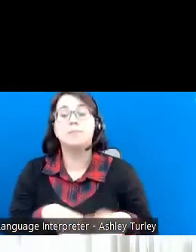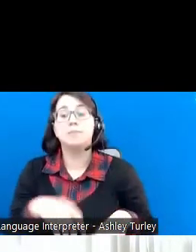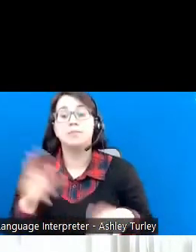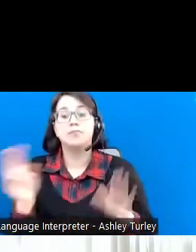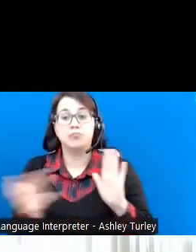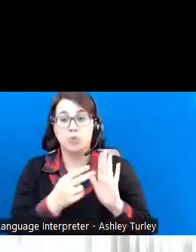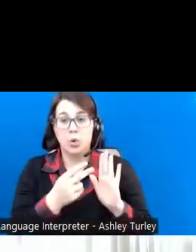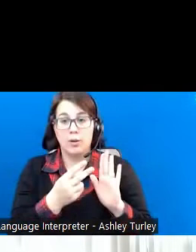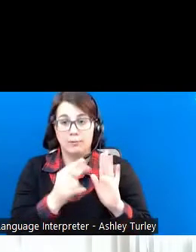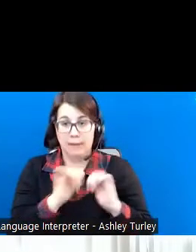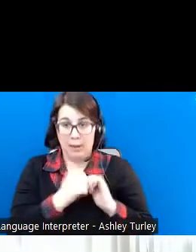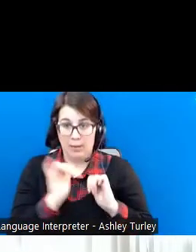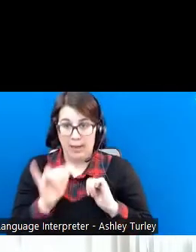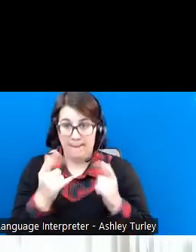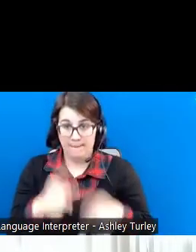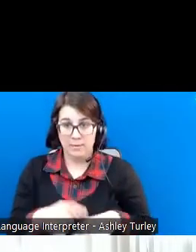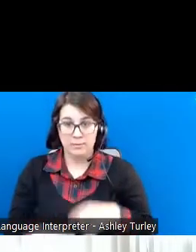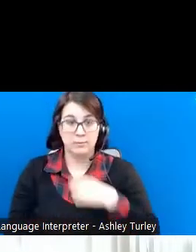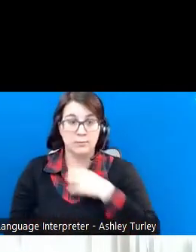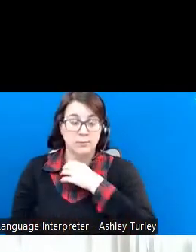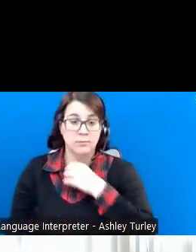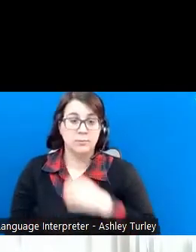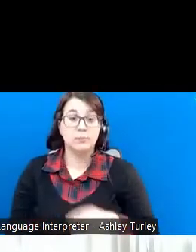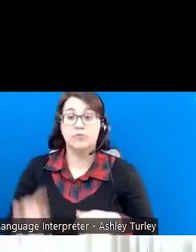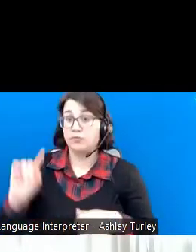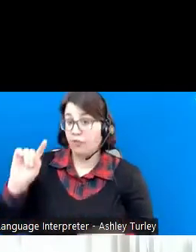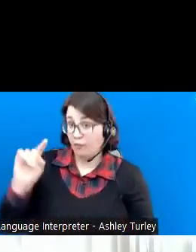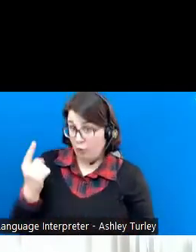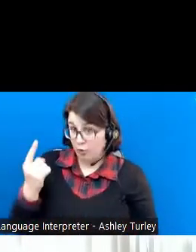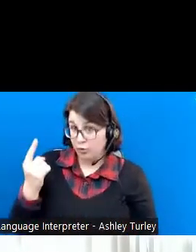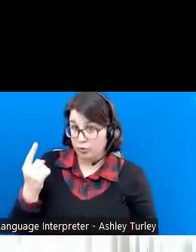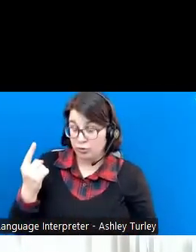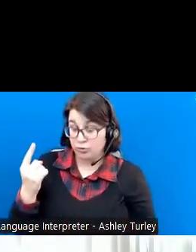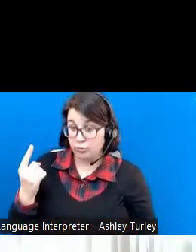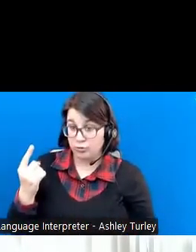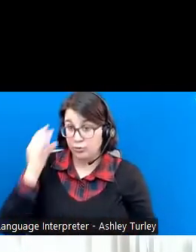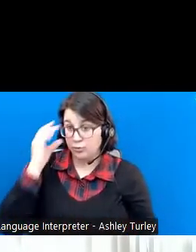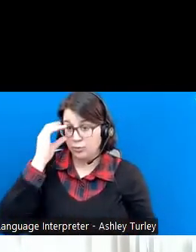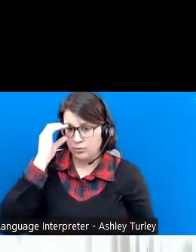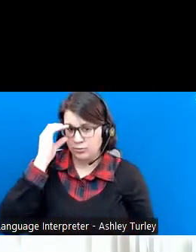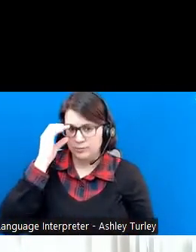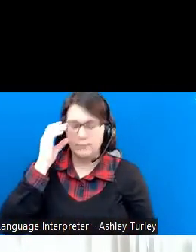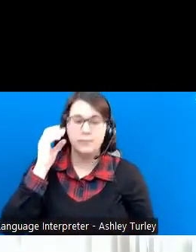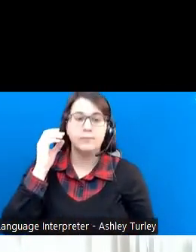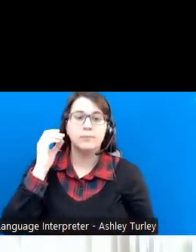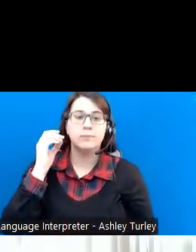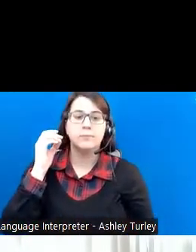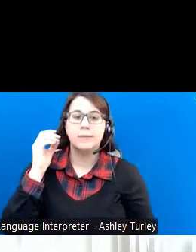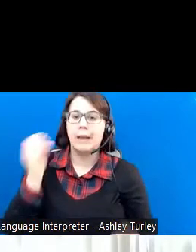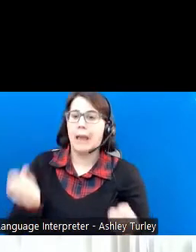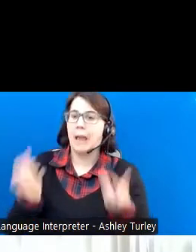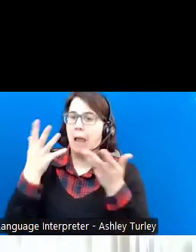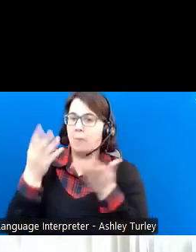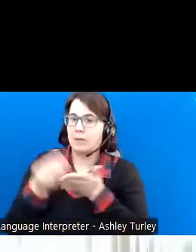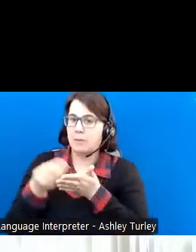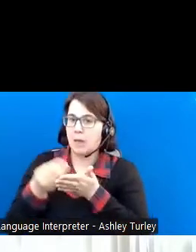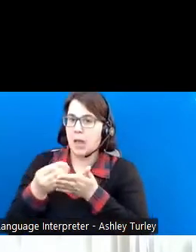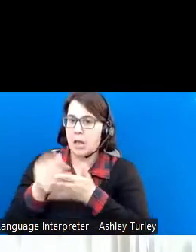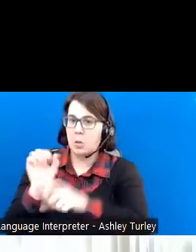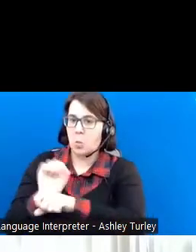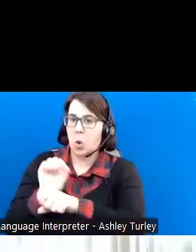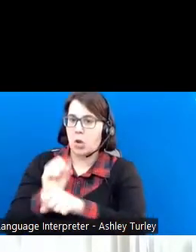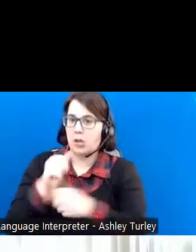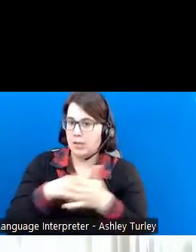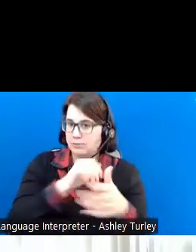at how this happens. The first thing that we're going to look at first is how much will Gabriel make at his job?